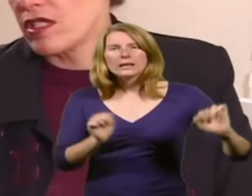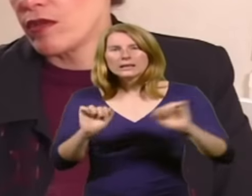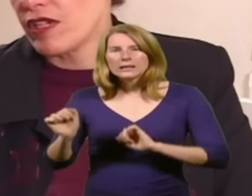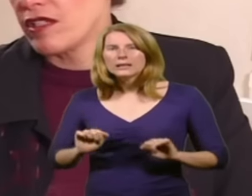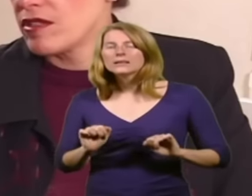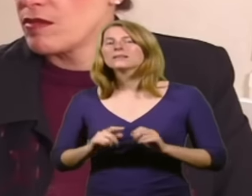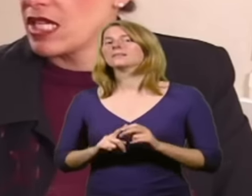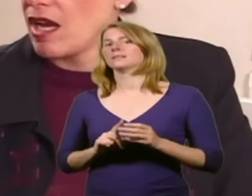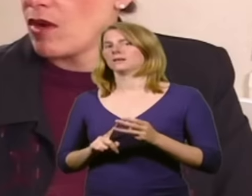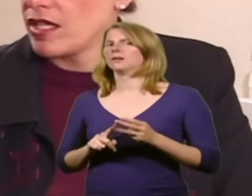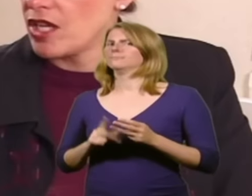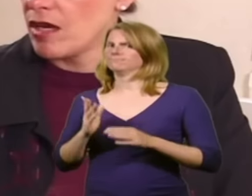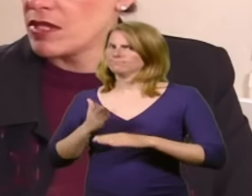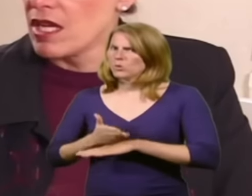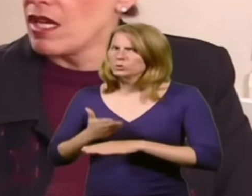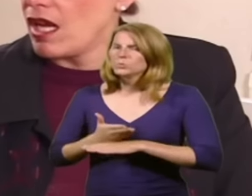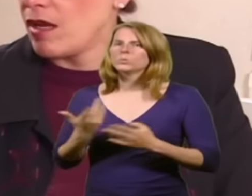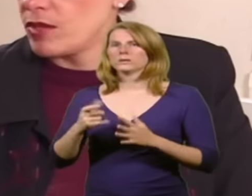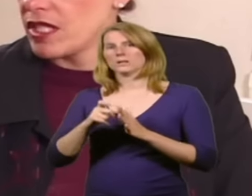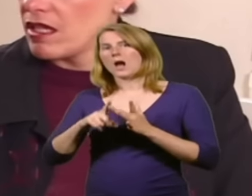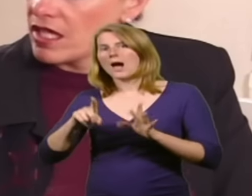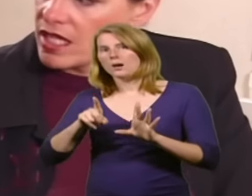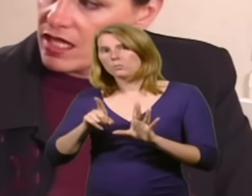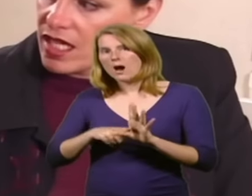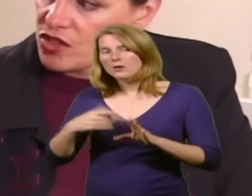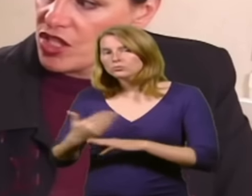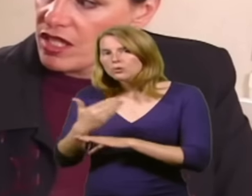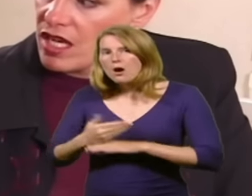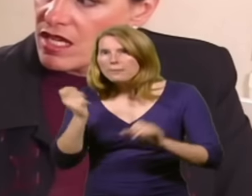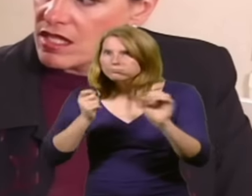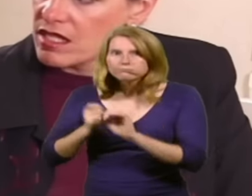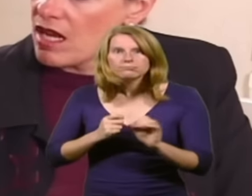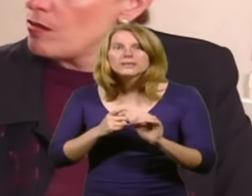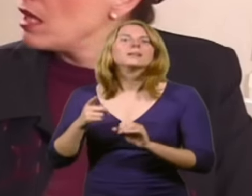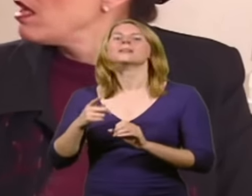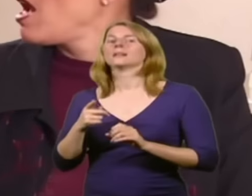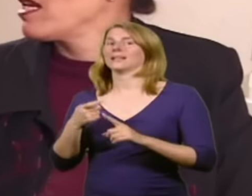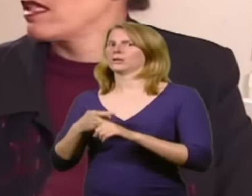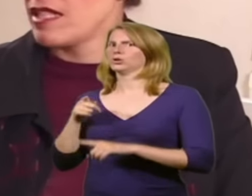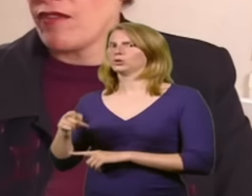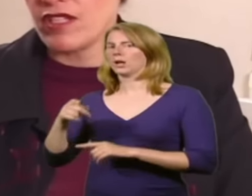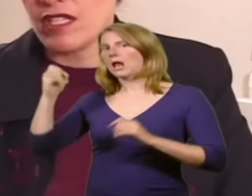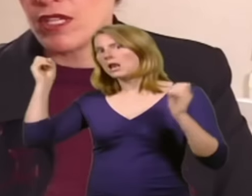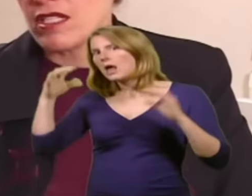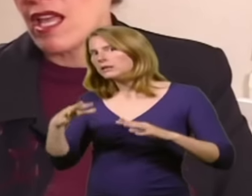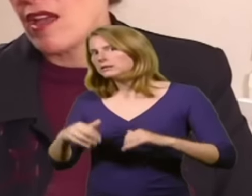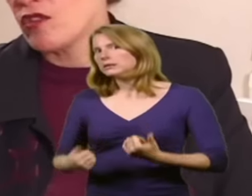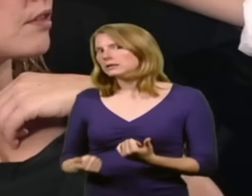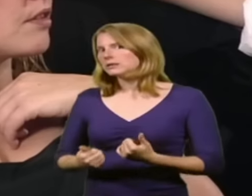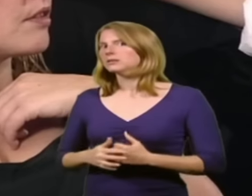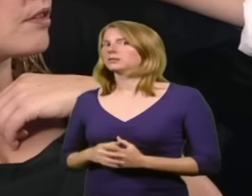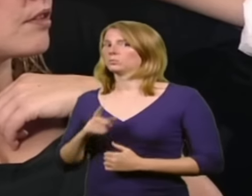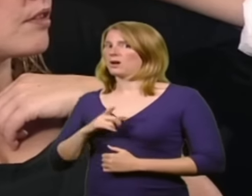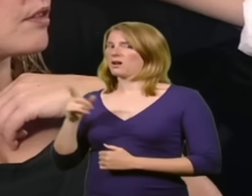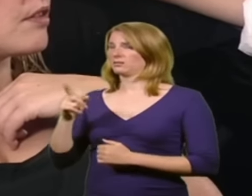got some work to do. We've got to do some DIY jobs, particularly in the kitchen, some lighting, definitely, because the